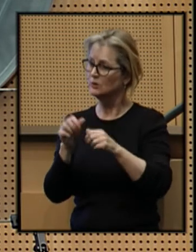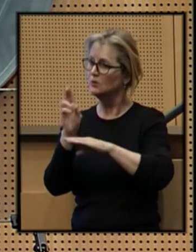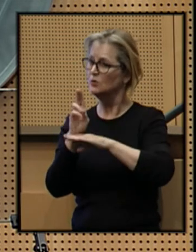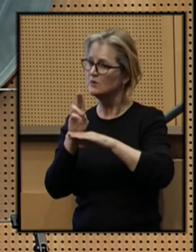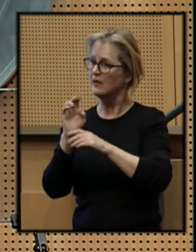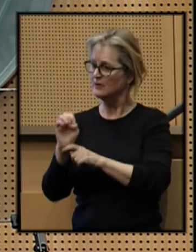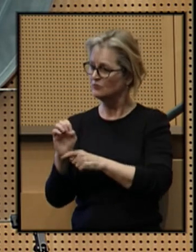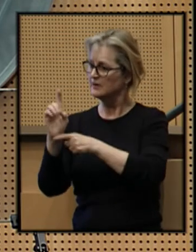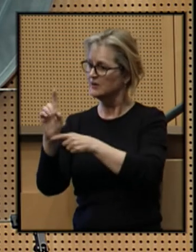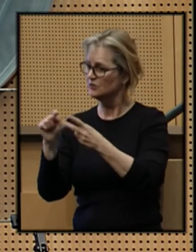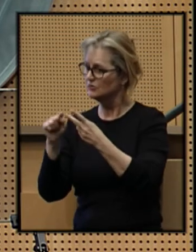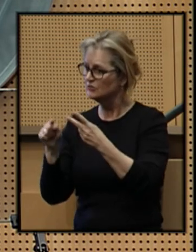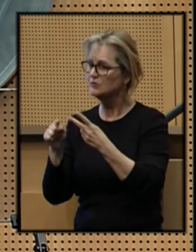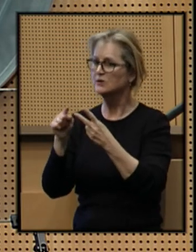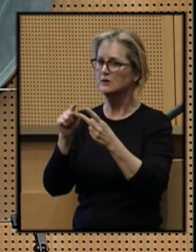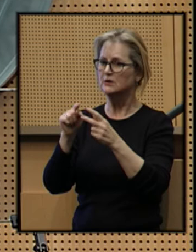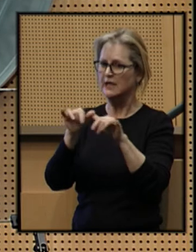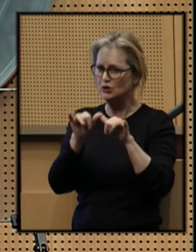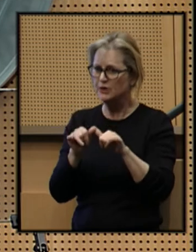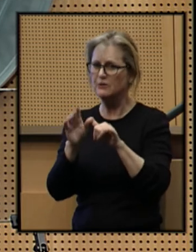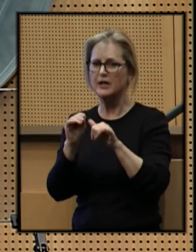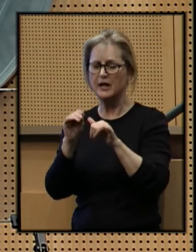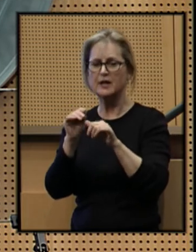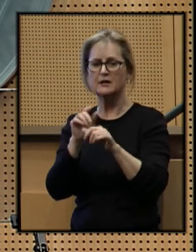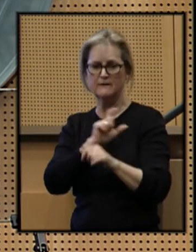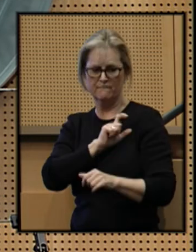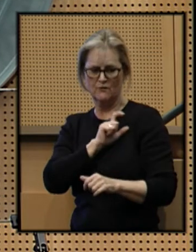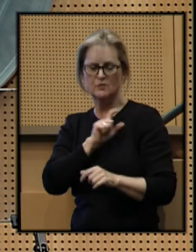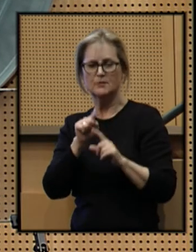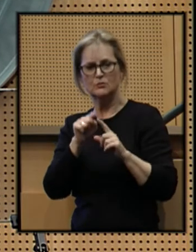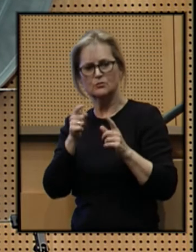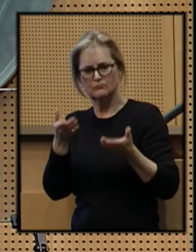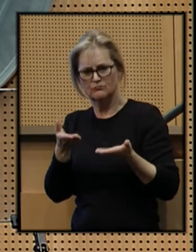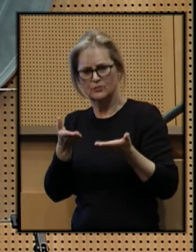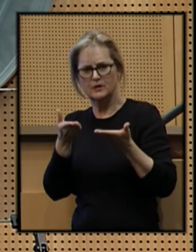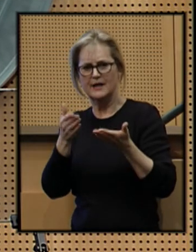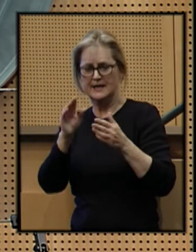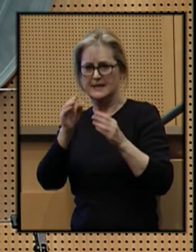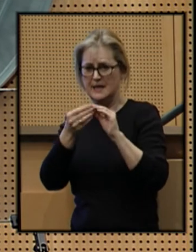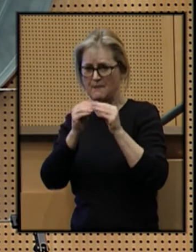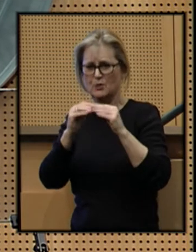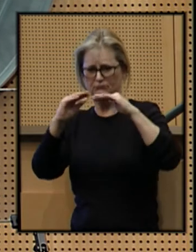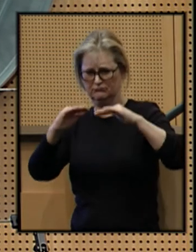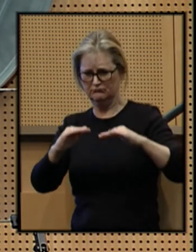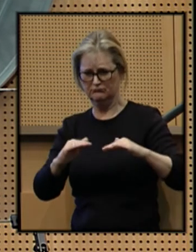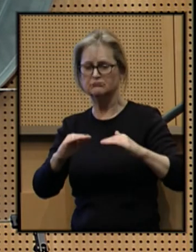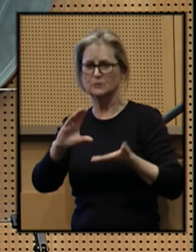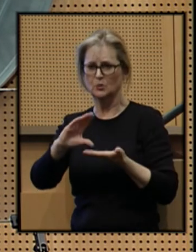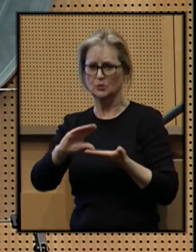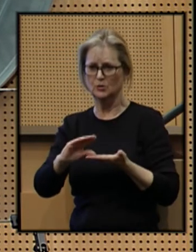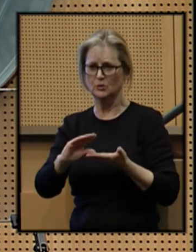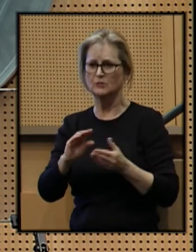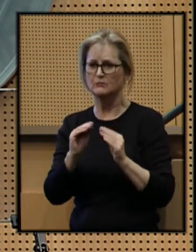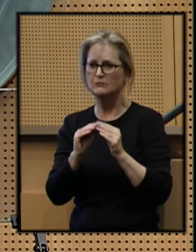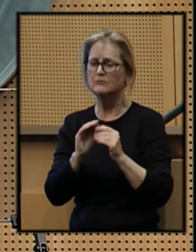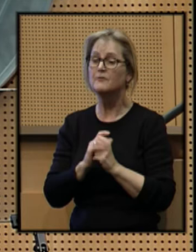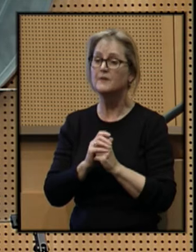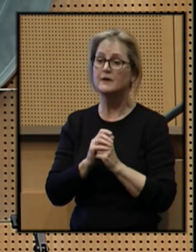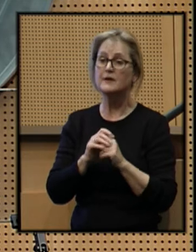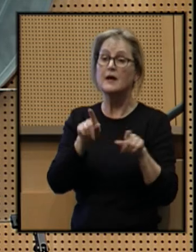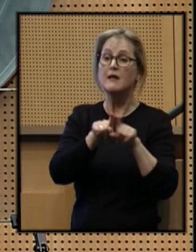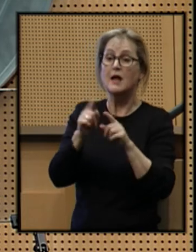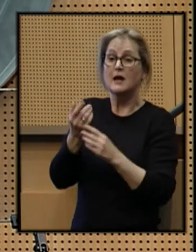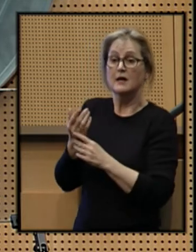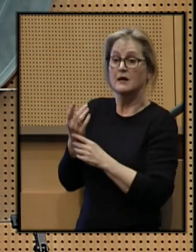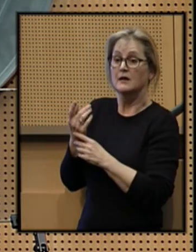education, engineering, and enforcement to bring that number down even further. Like the